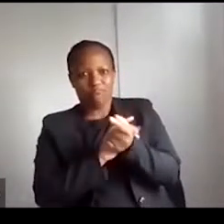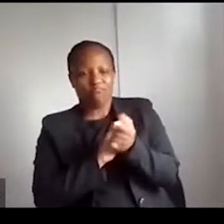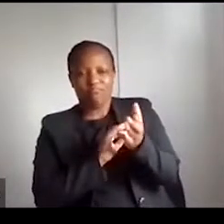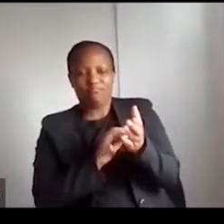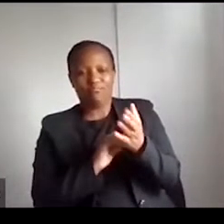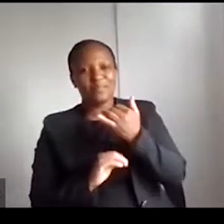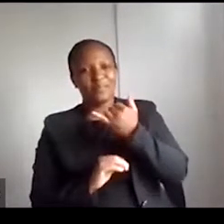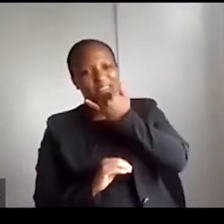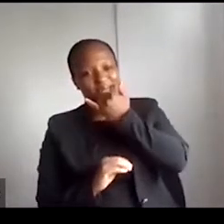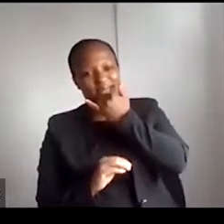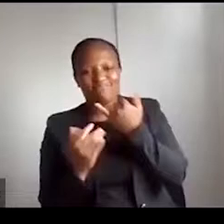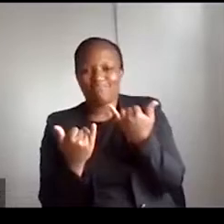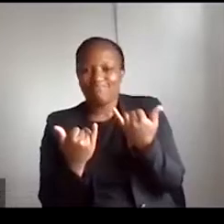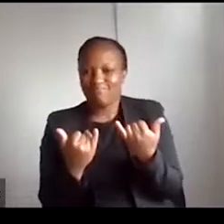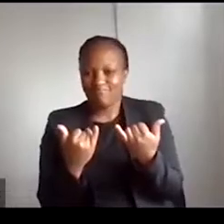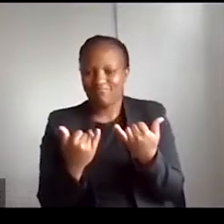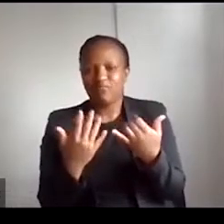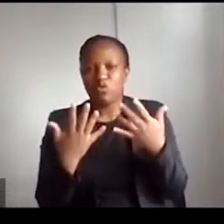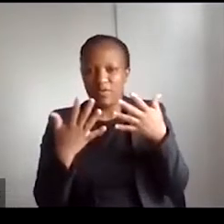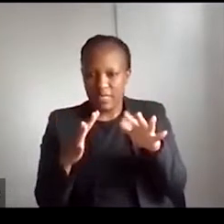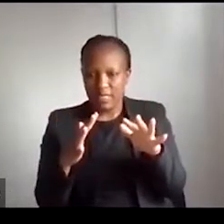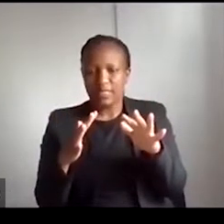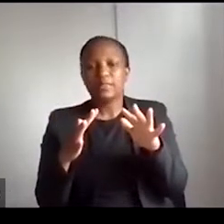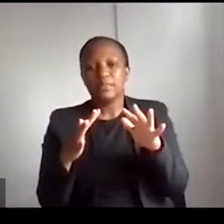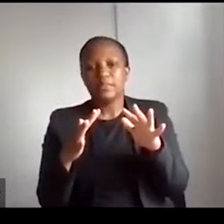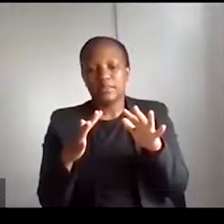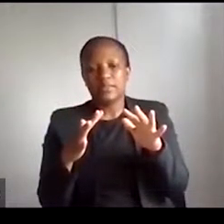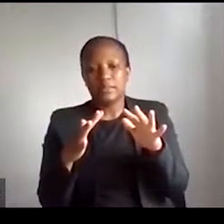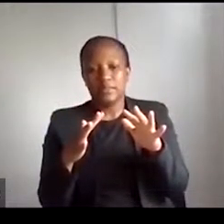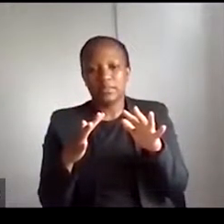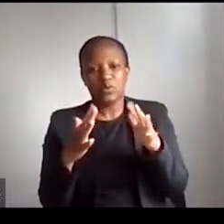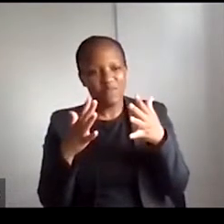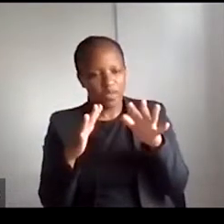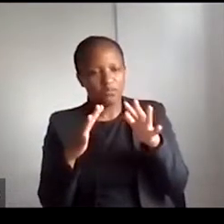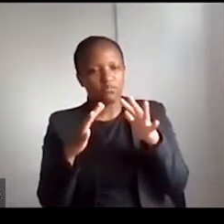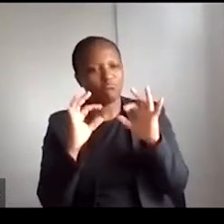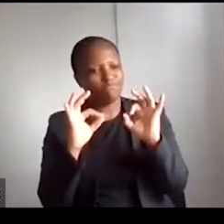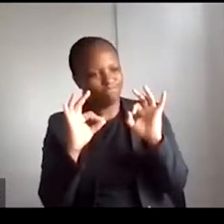happy that, you know, we've managed to pull this off.